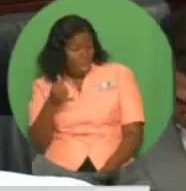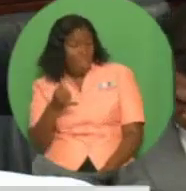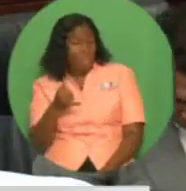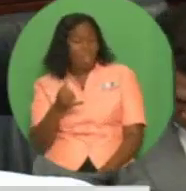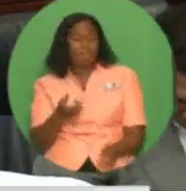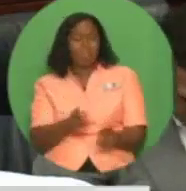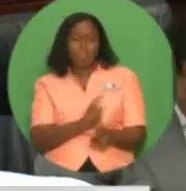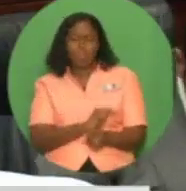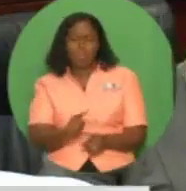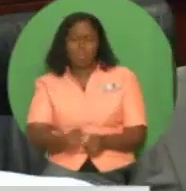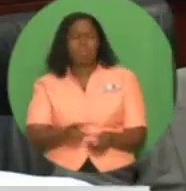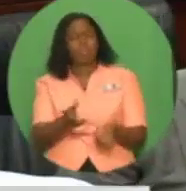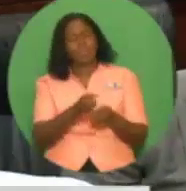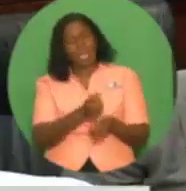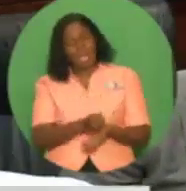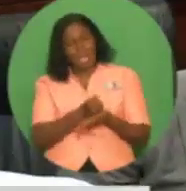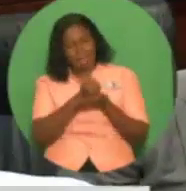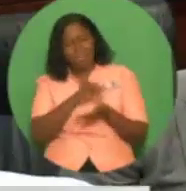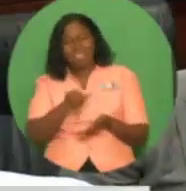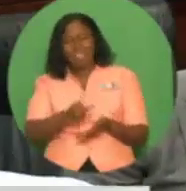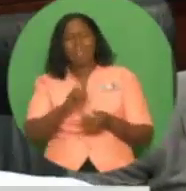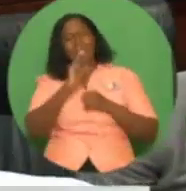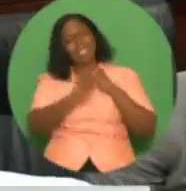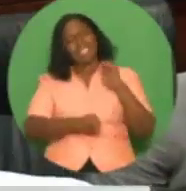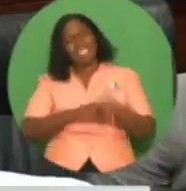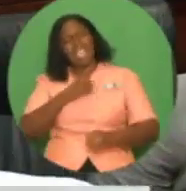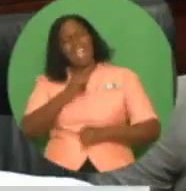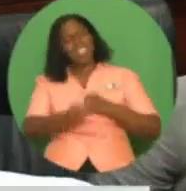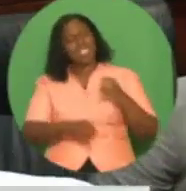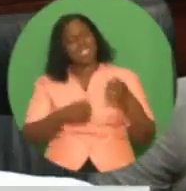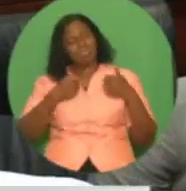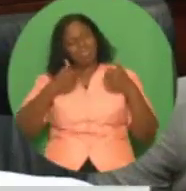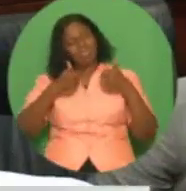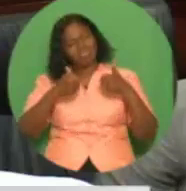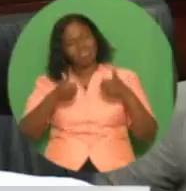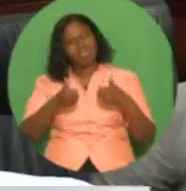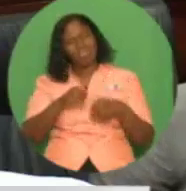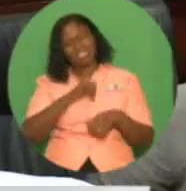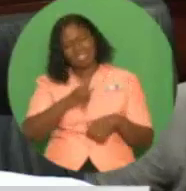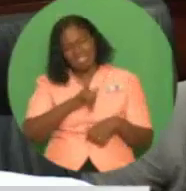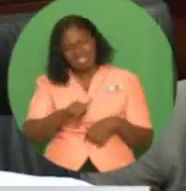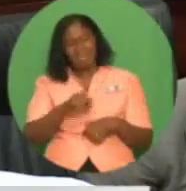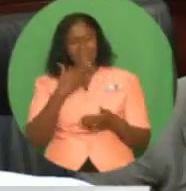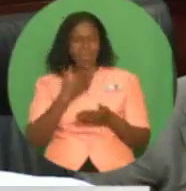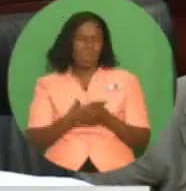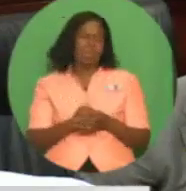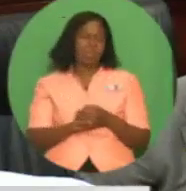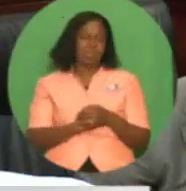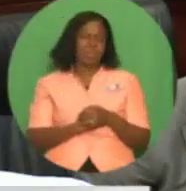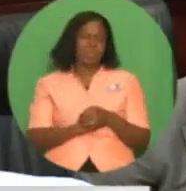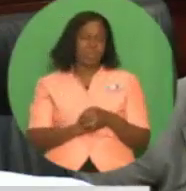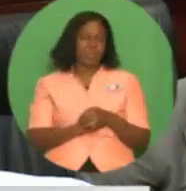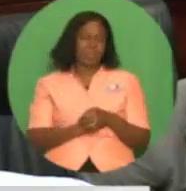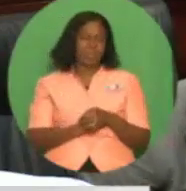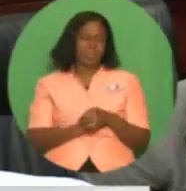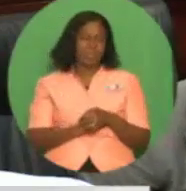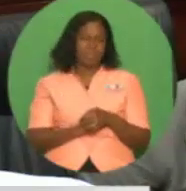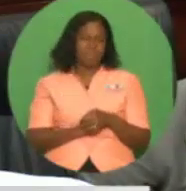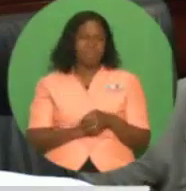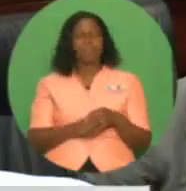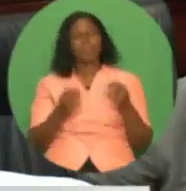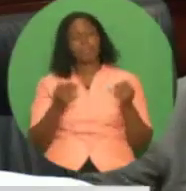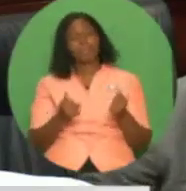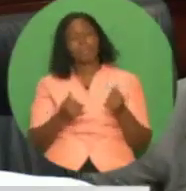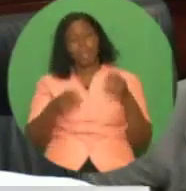with the primary objectives being the reduction in waiting times for citizens and visitors. Madam Speaker, the Minister of National